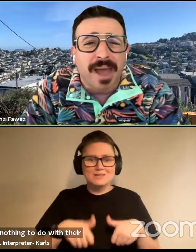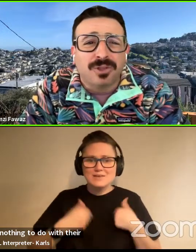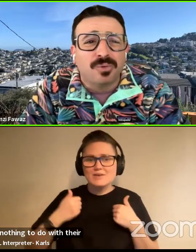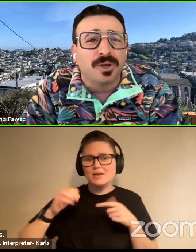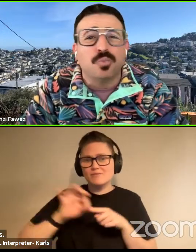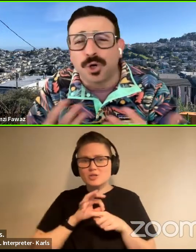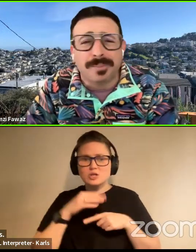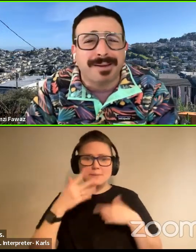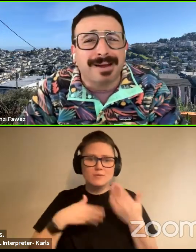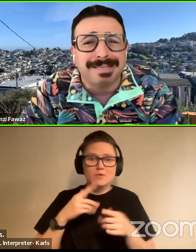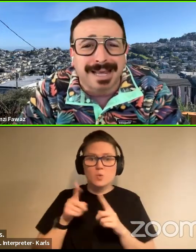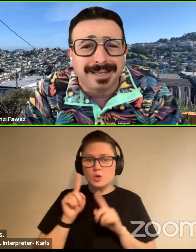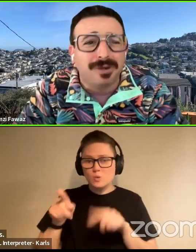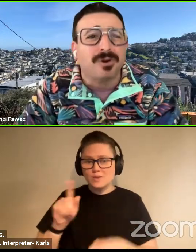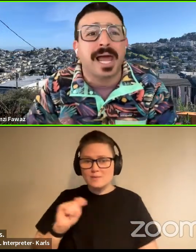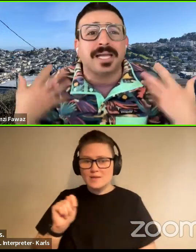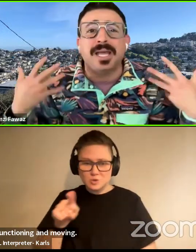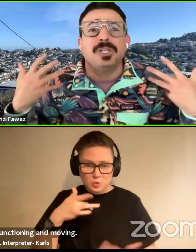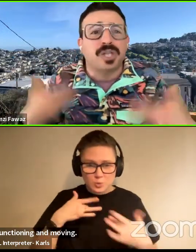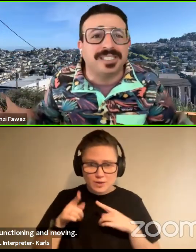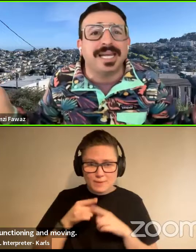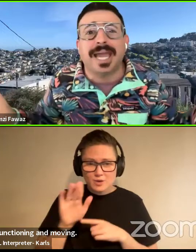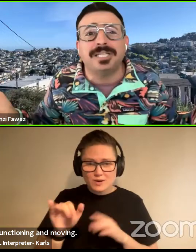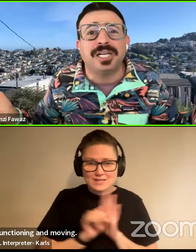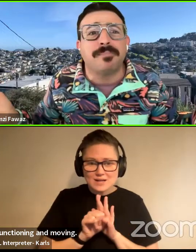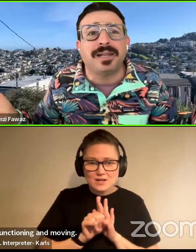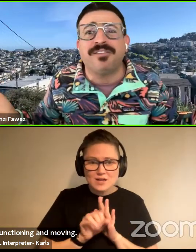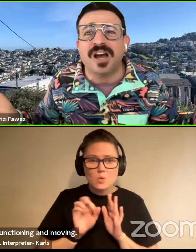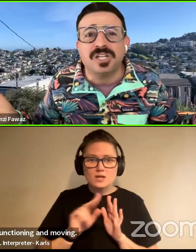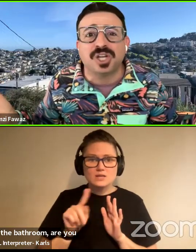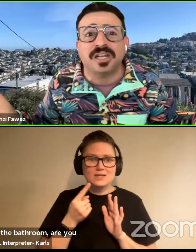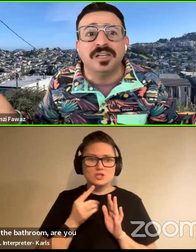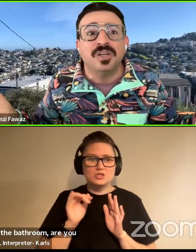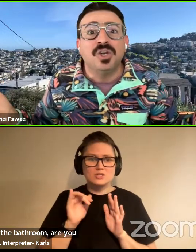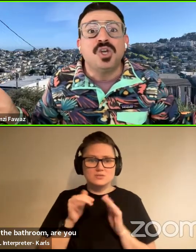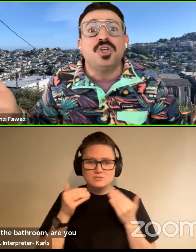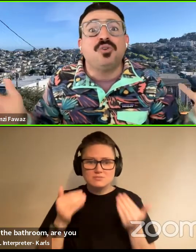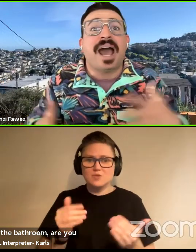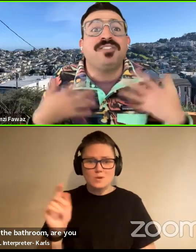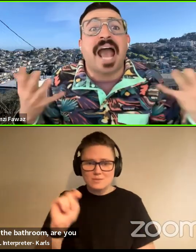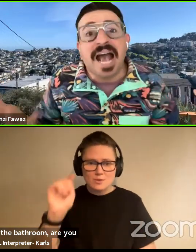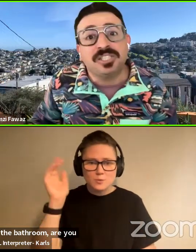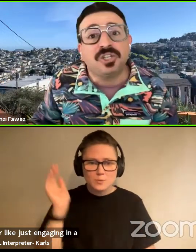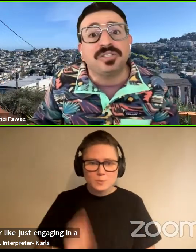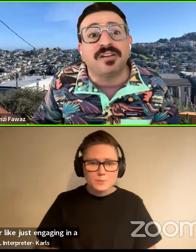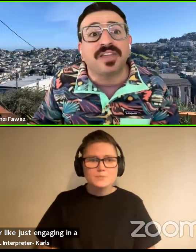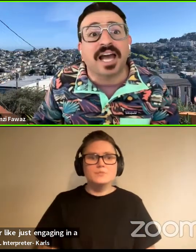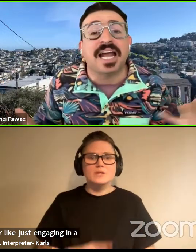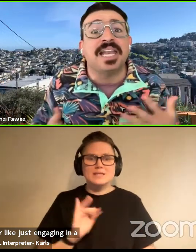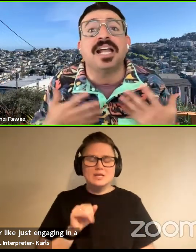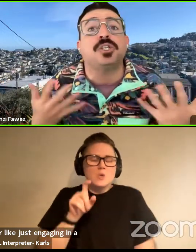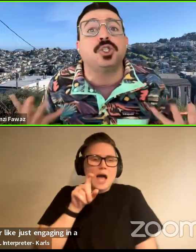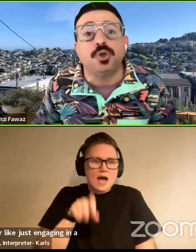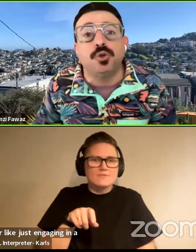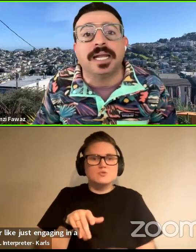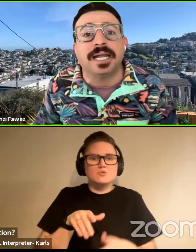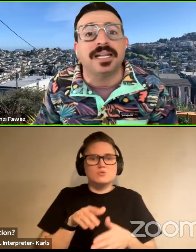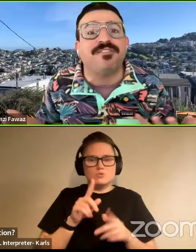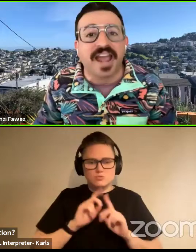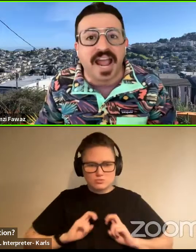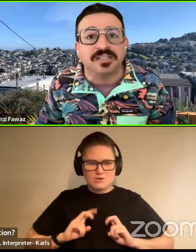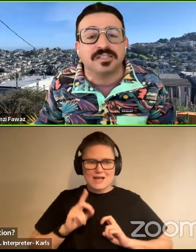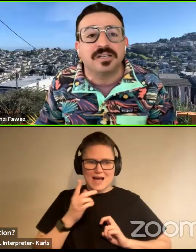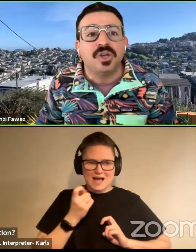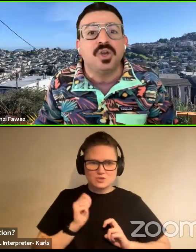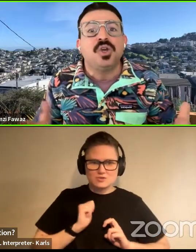I'm like, when you're going to the bathroom, are you worried about your identity or like just engaging in a bodily function? You'd have to ask yourself that and not assume